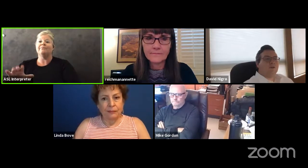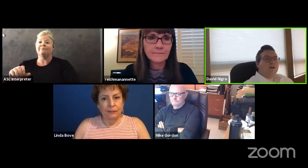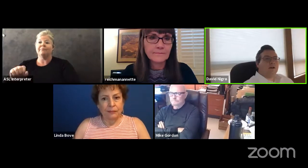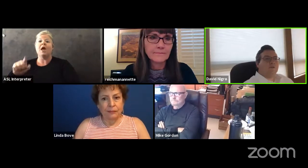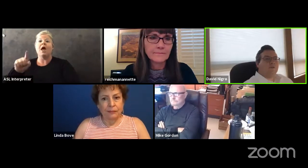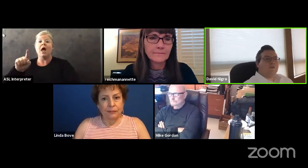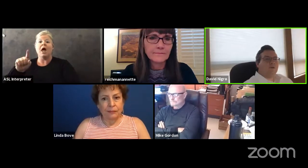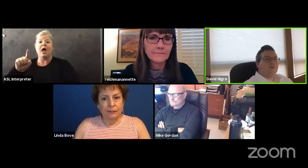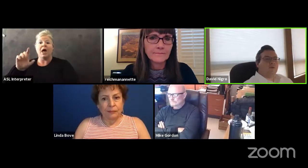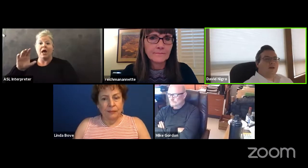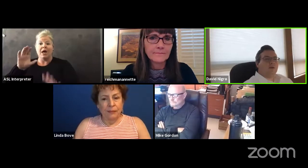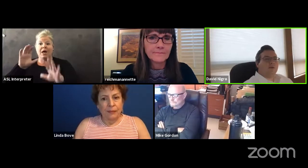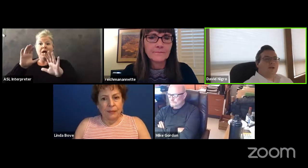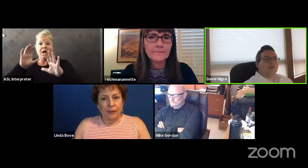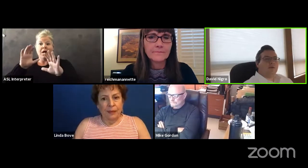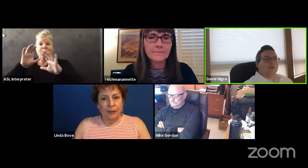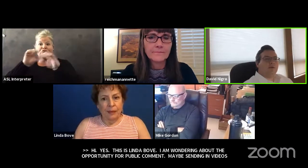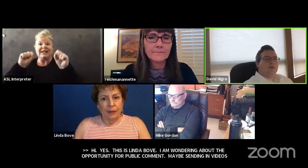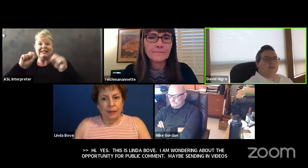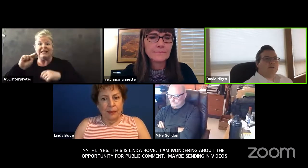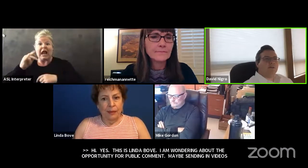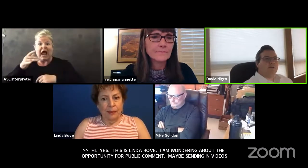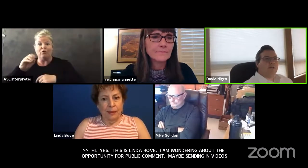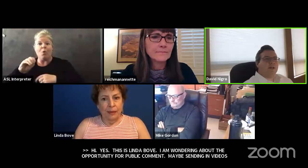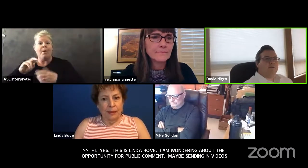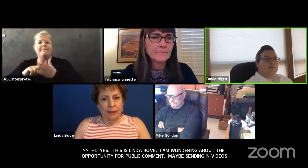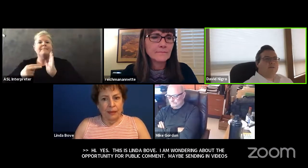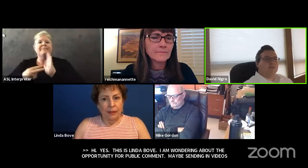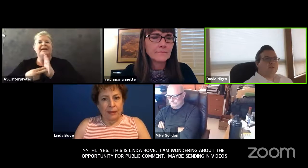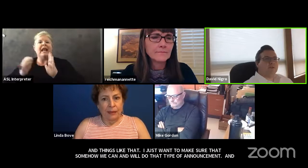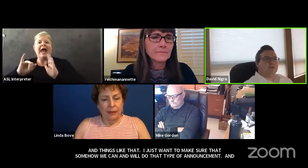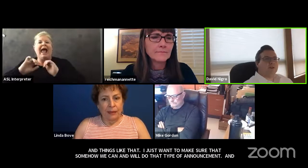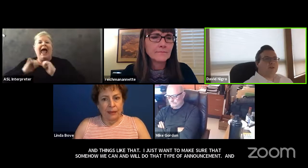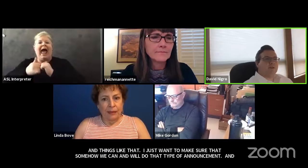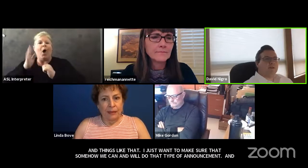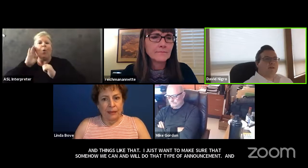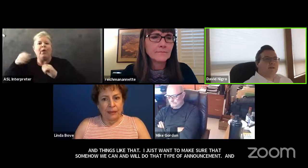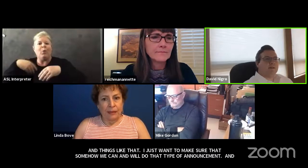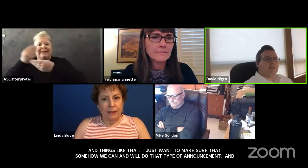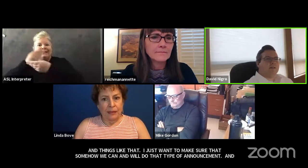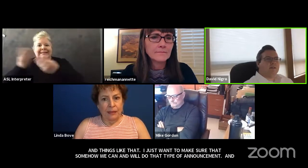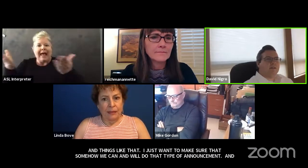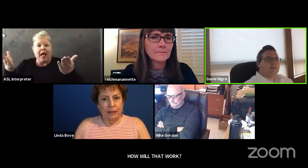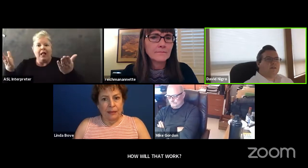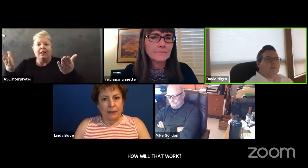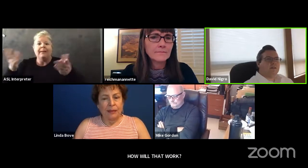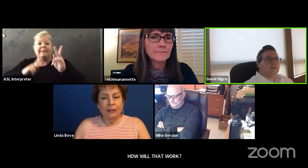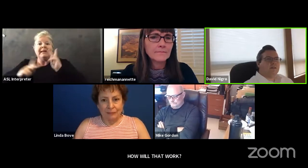i'm sorry um what type of uh of announcement would we have to solicit that that comment